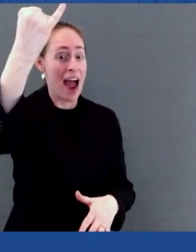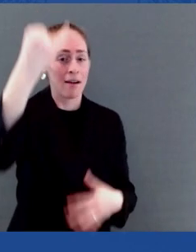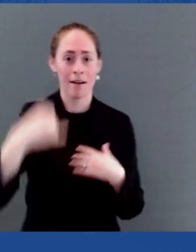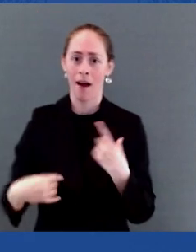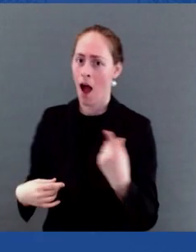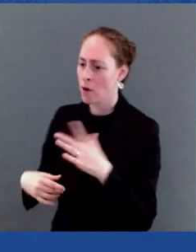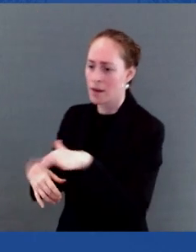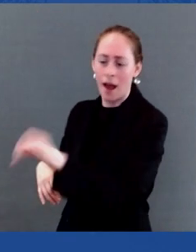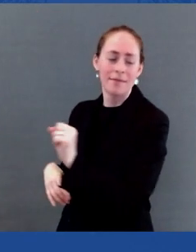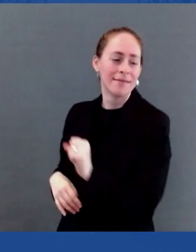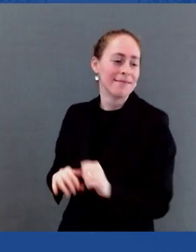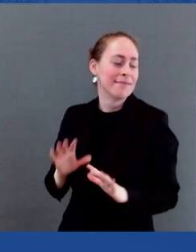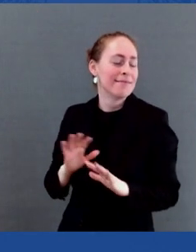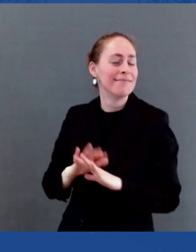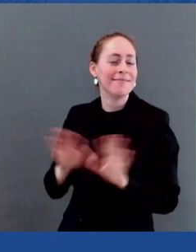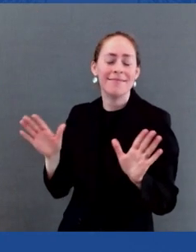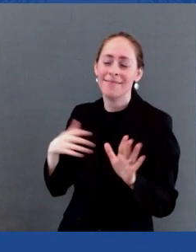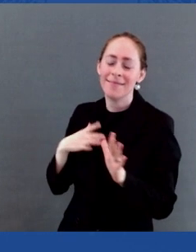Maloney. Sean.